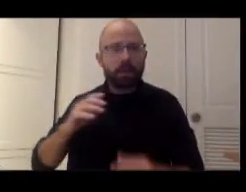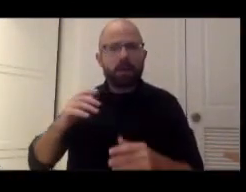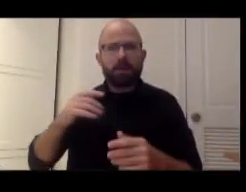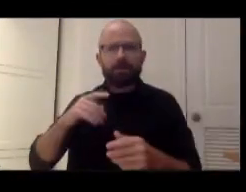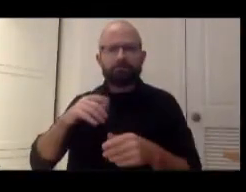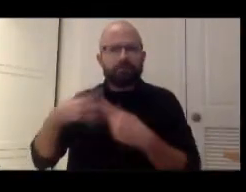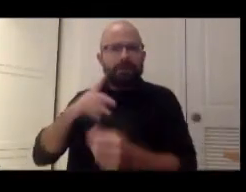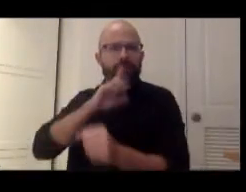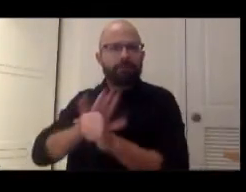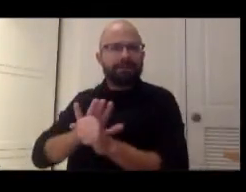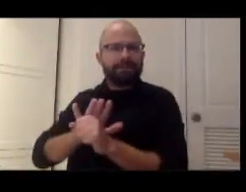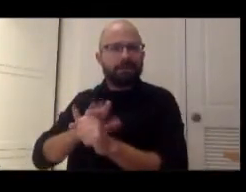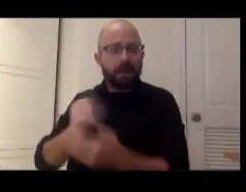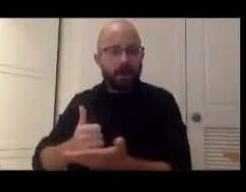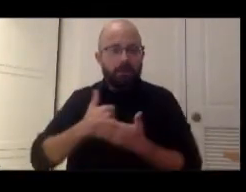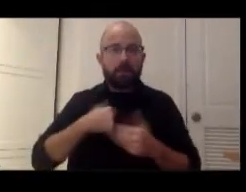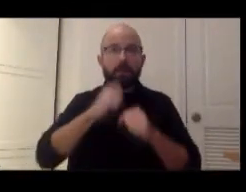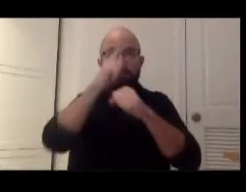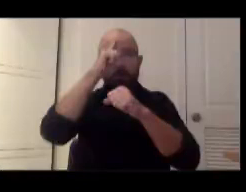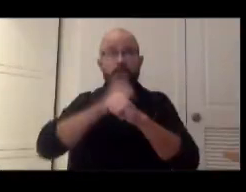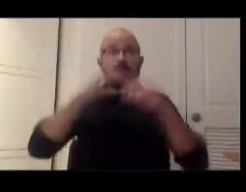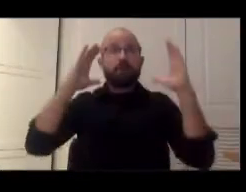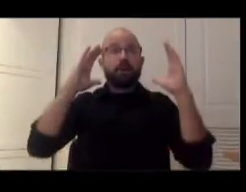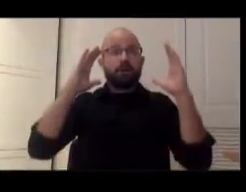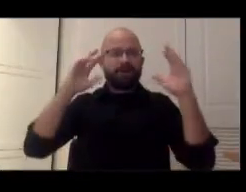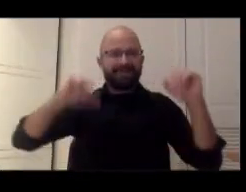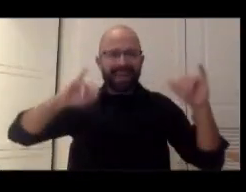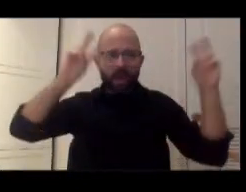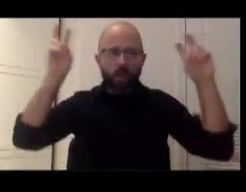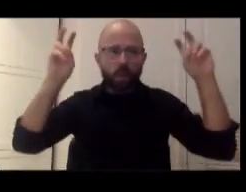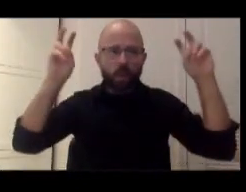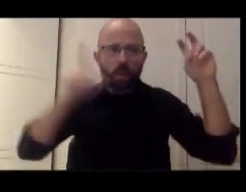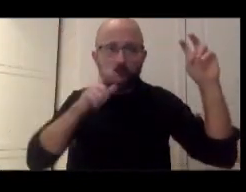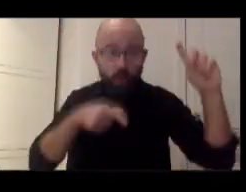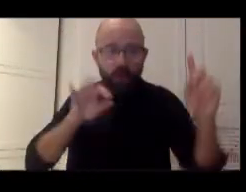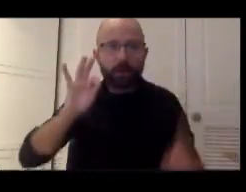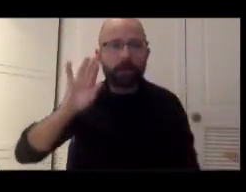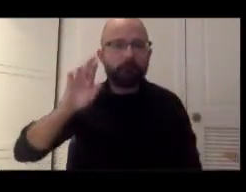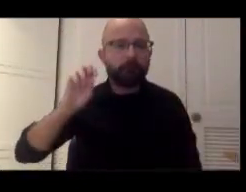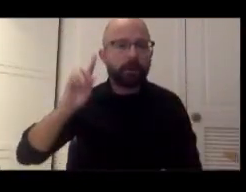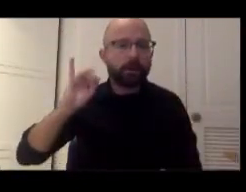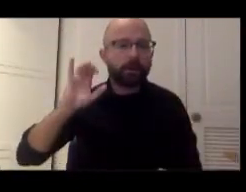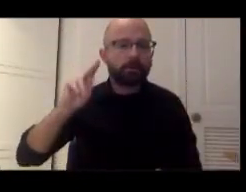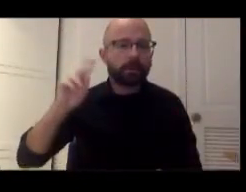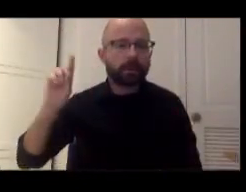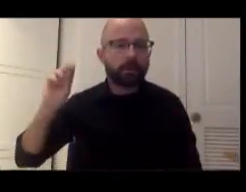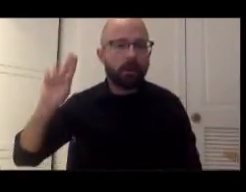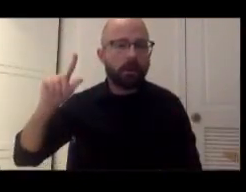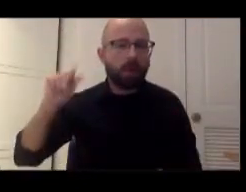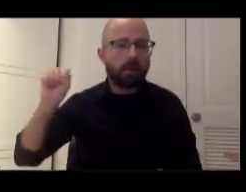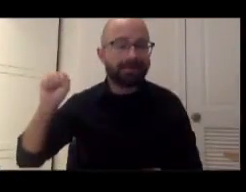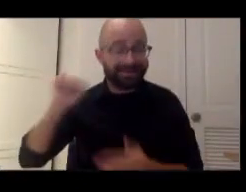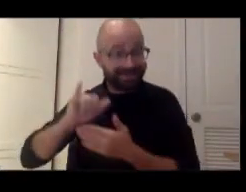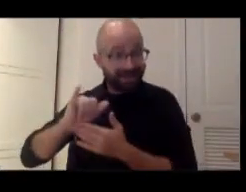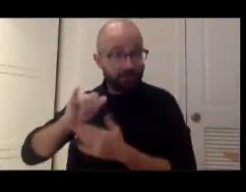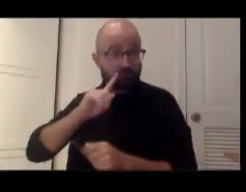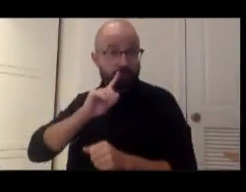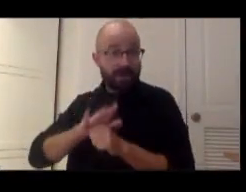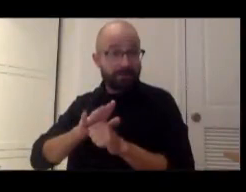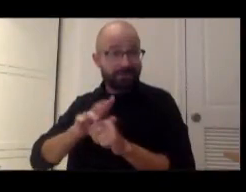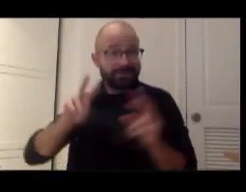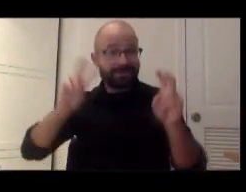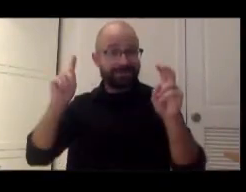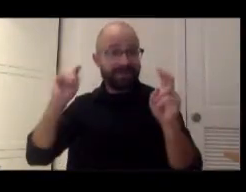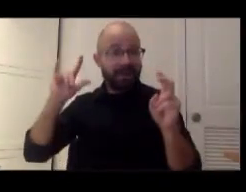about the the originator of that quote, Frederick Douglass. And that title is Making Good the Promises, titles one of our most recent shows